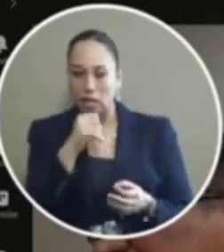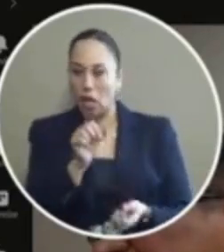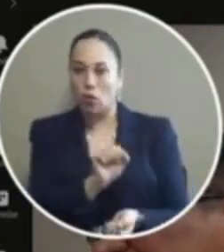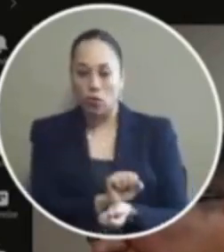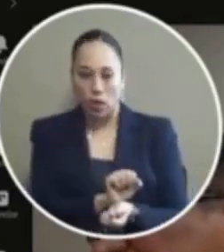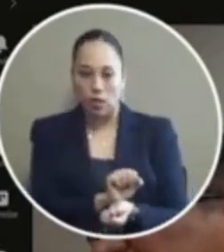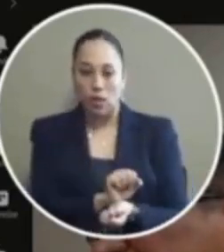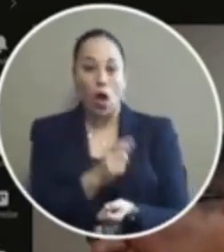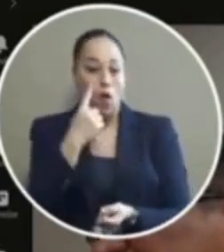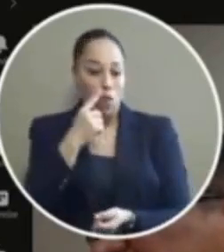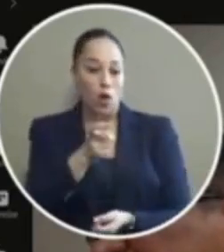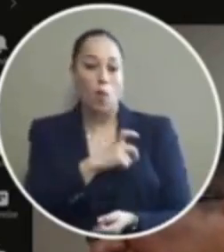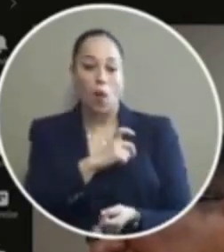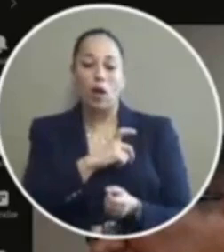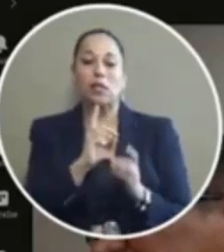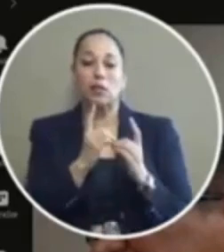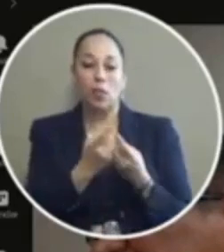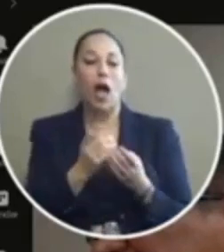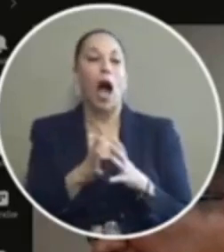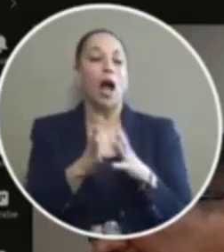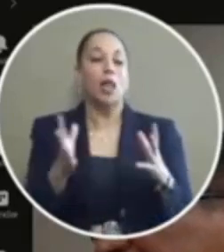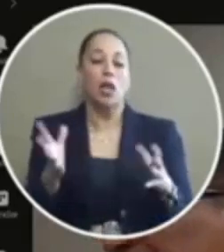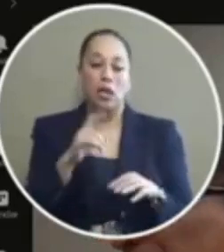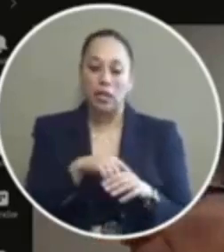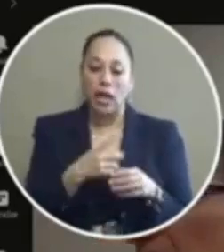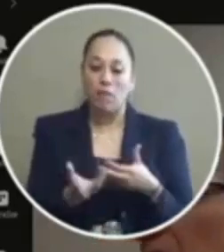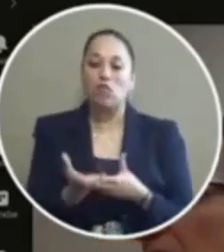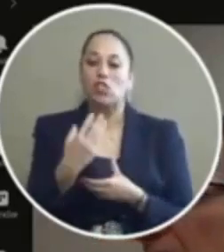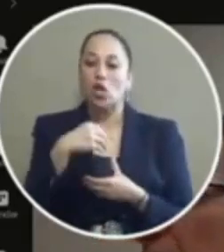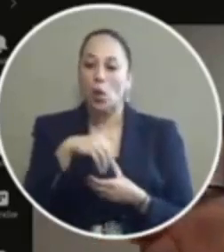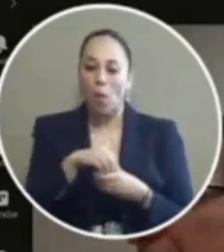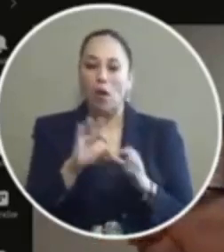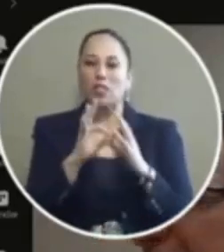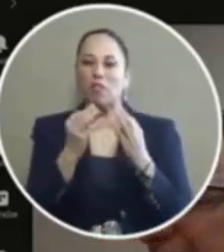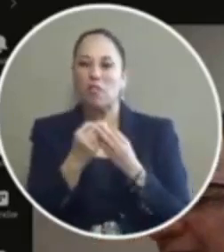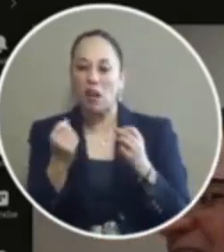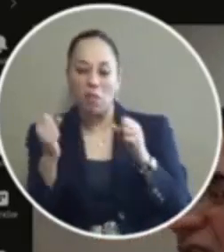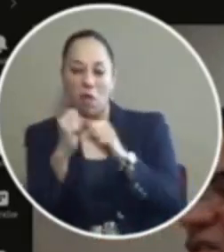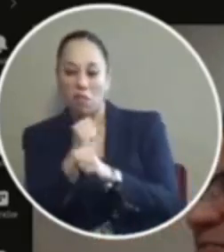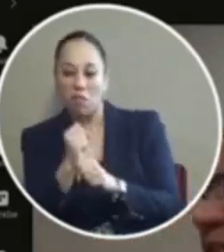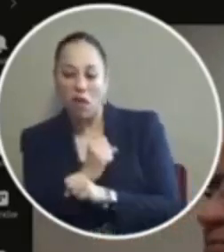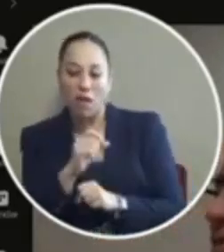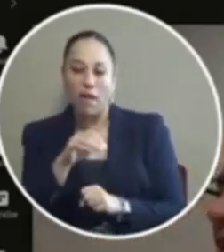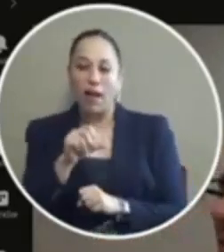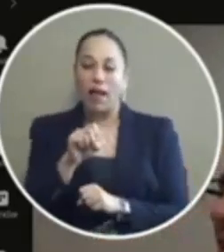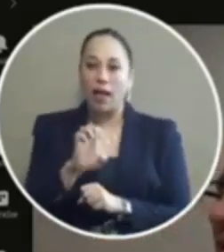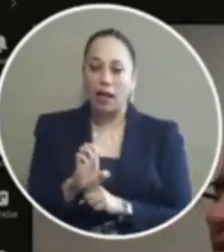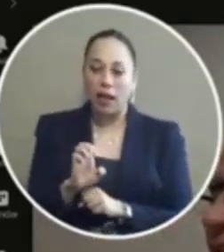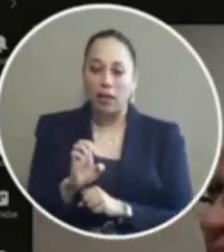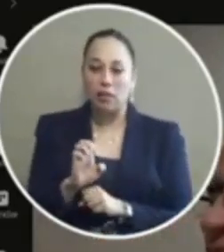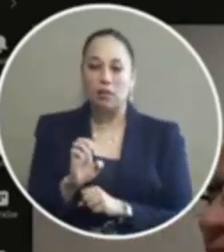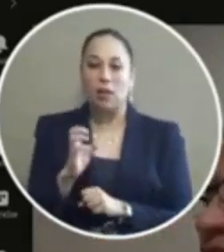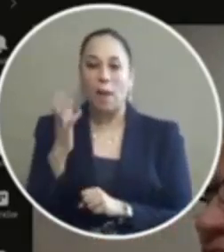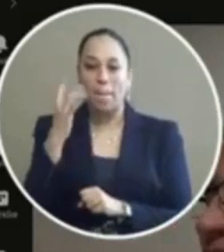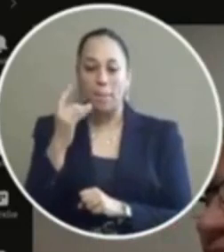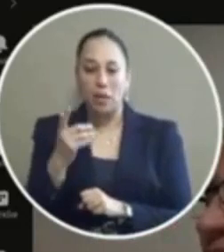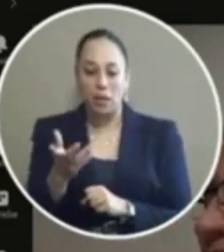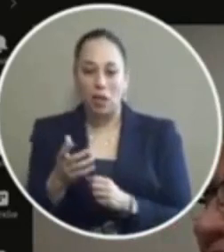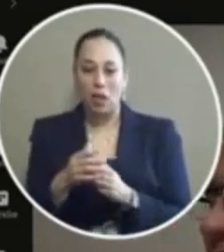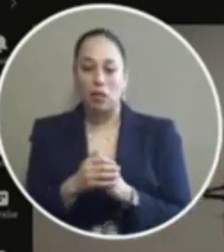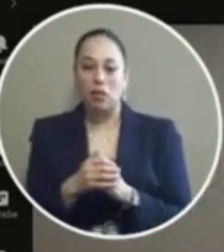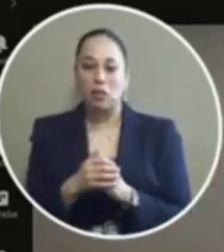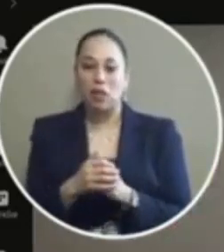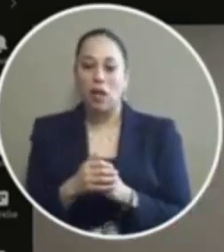for the police department i think a lot of times it involves family violence cases where the per the alleged perpetrator is not